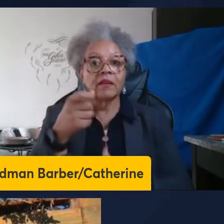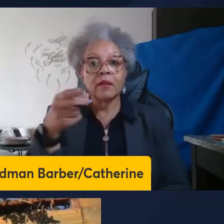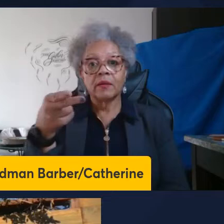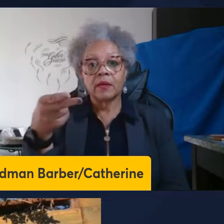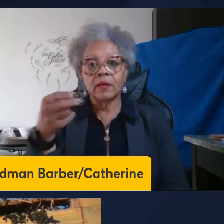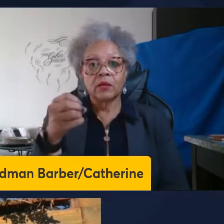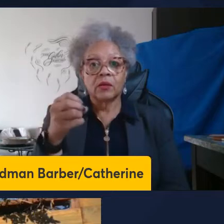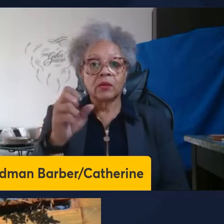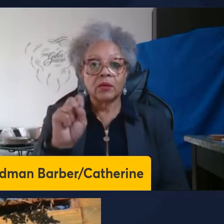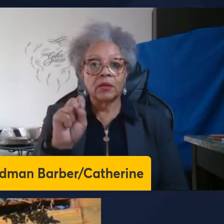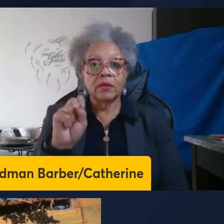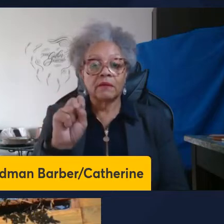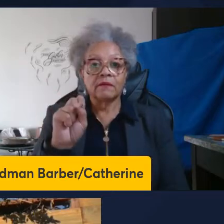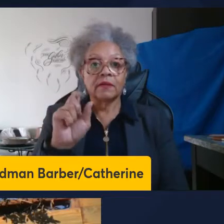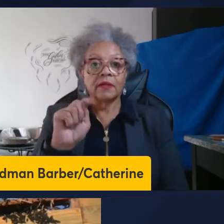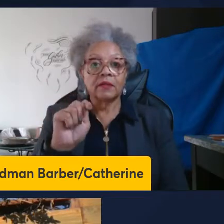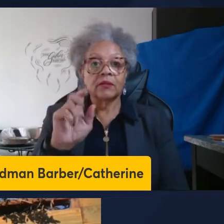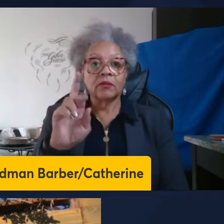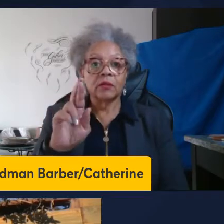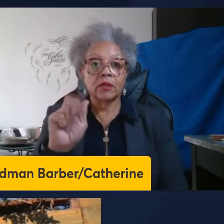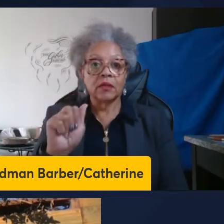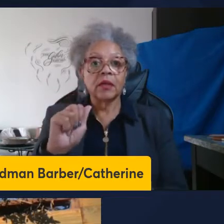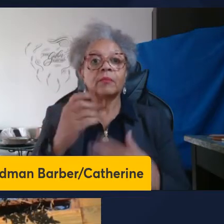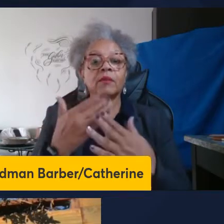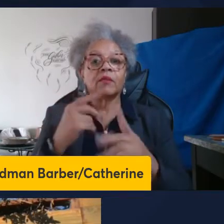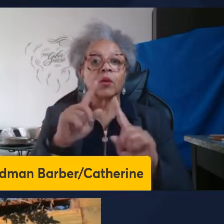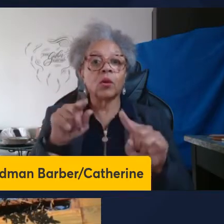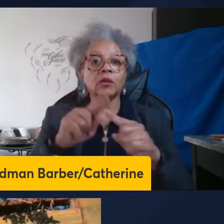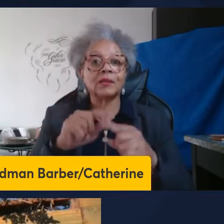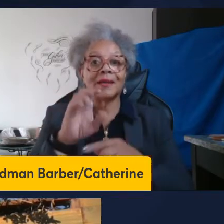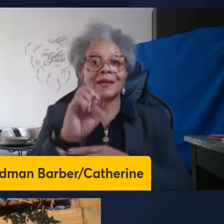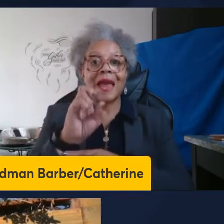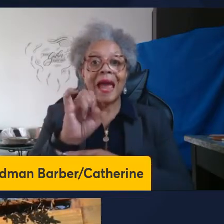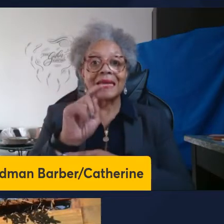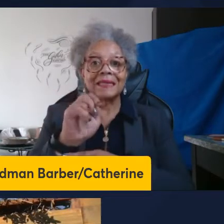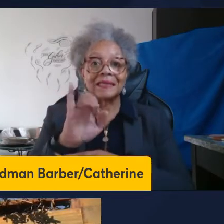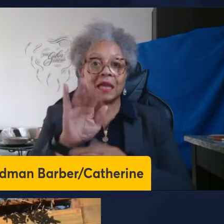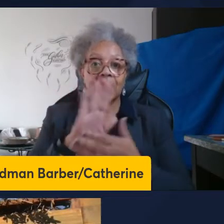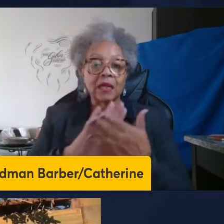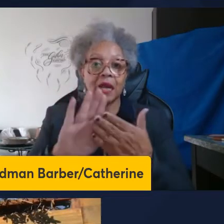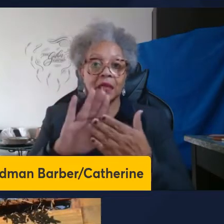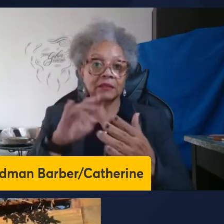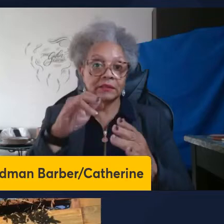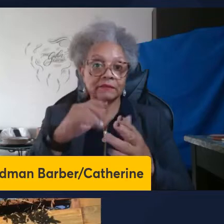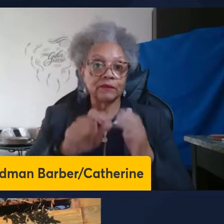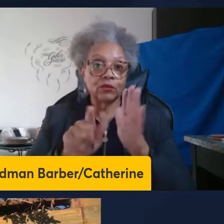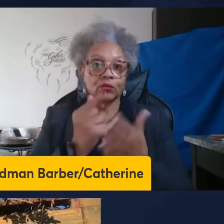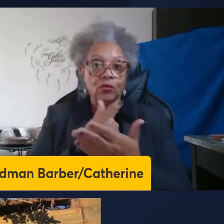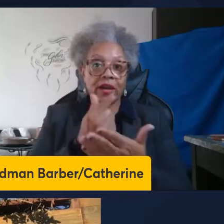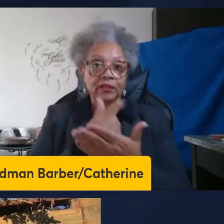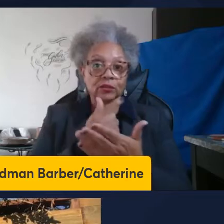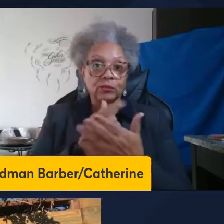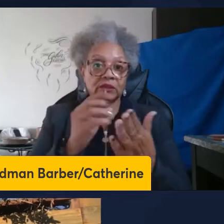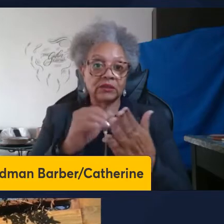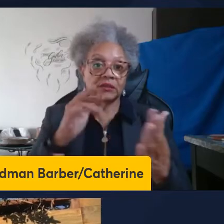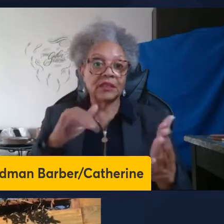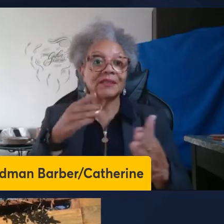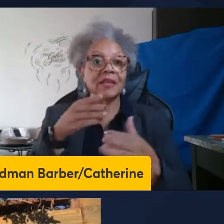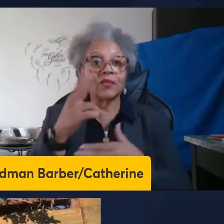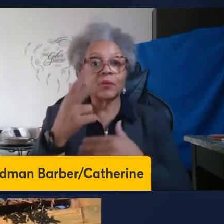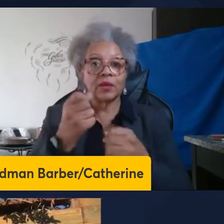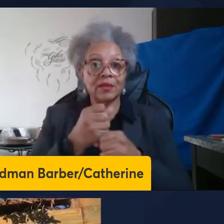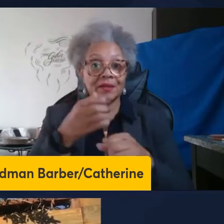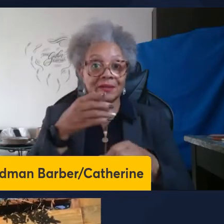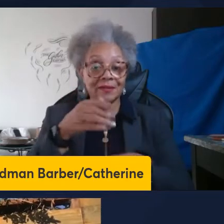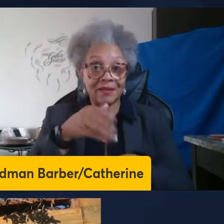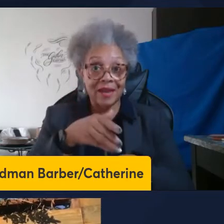before attending the Albert Einstein College of Medicine for her graduate studies. Three years after pursuing a postdoctoral fellowship at Johns